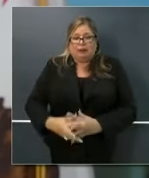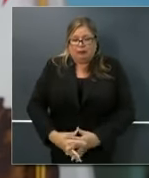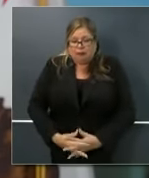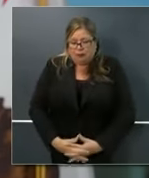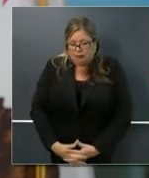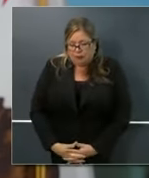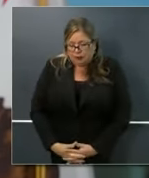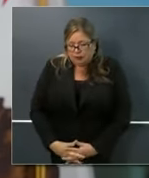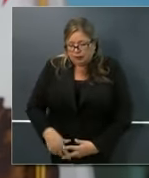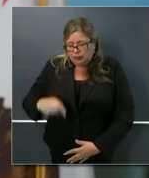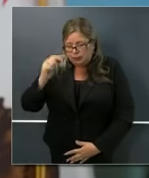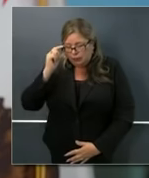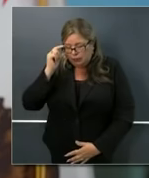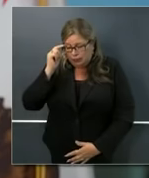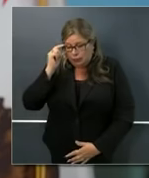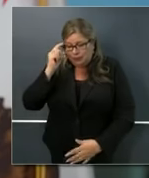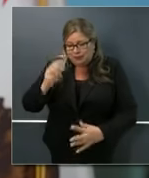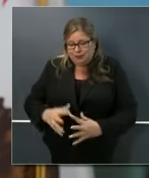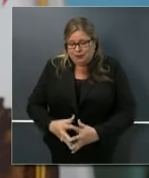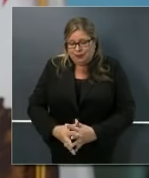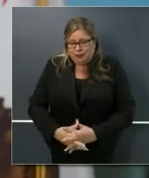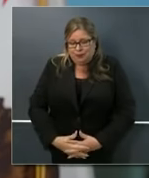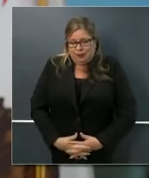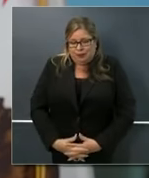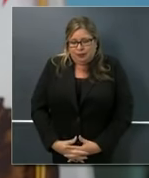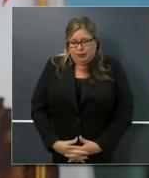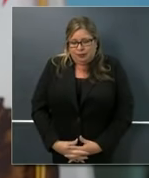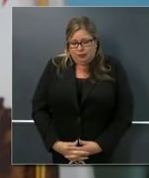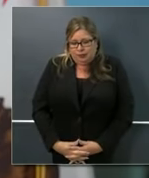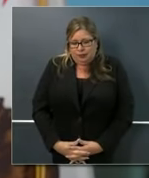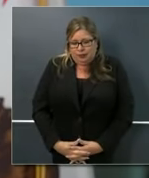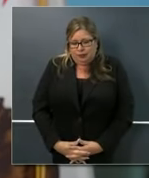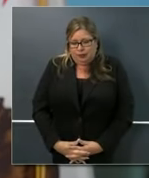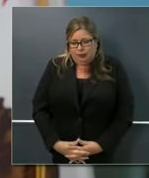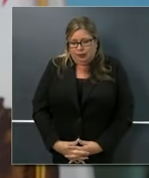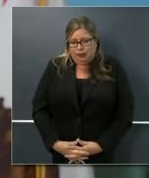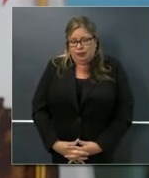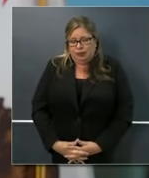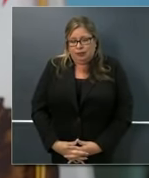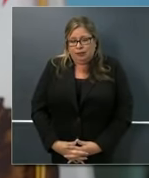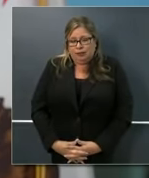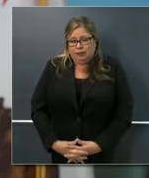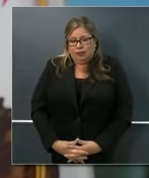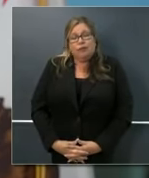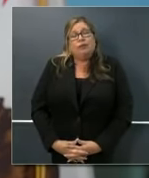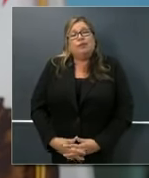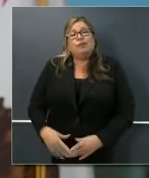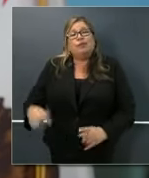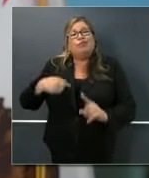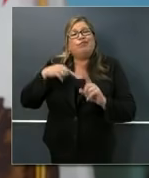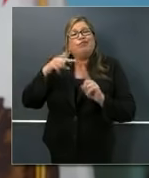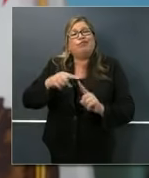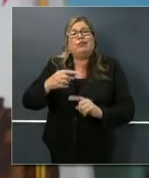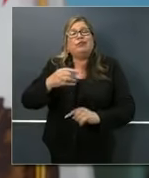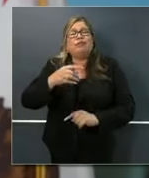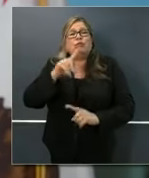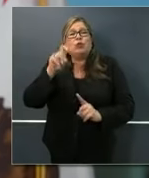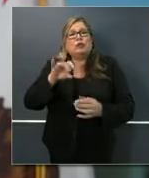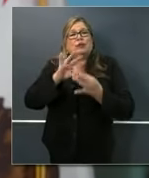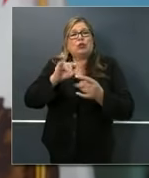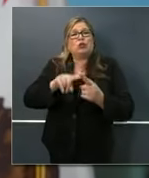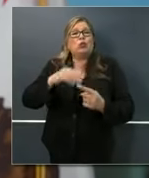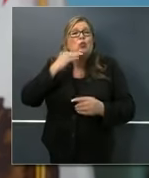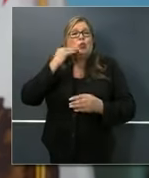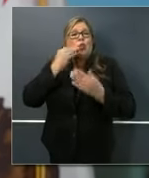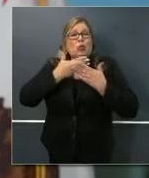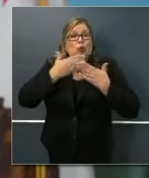Hi, Governor. Thank you for taking my question. I'm curious about the homeless. You said that they are a priority in protecting our